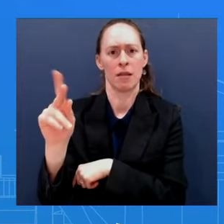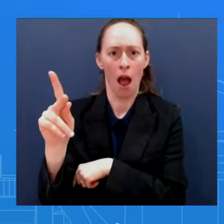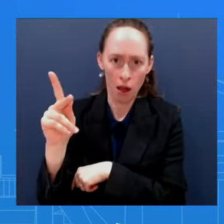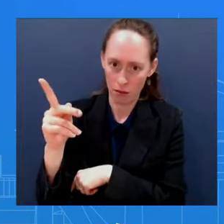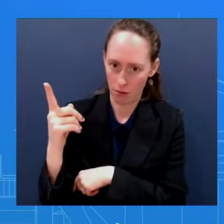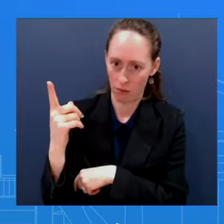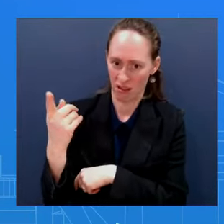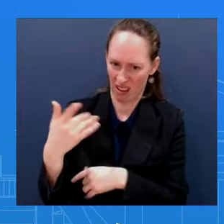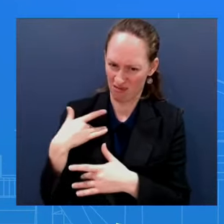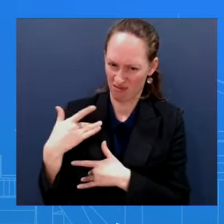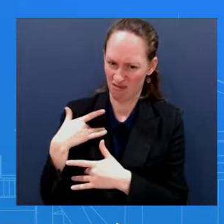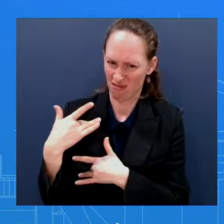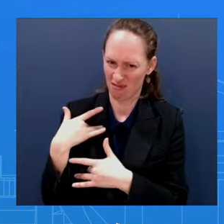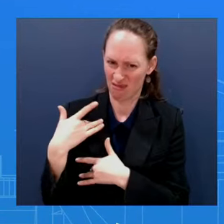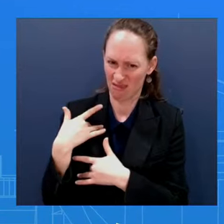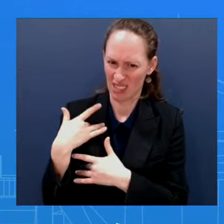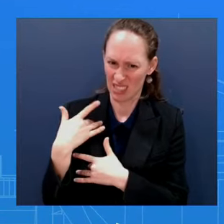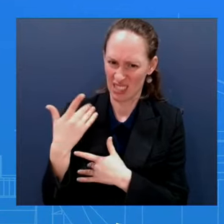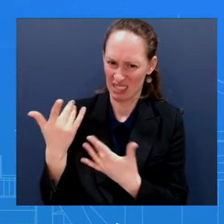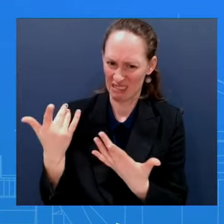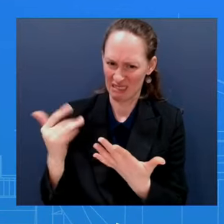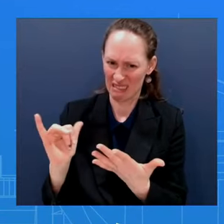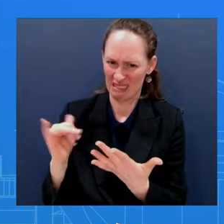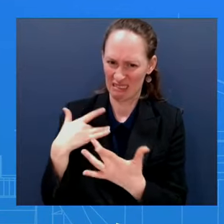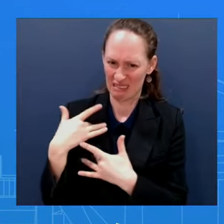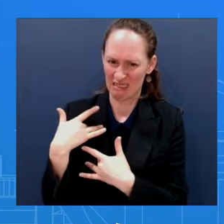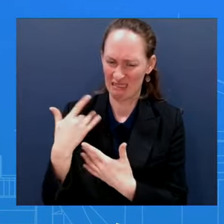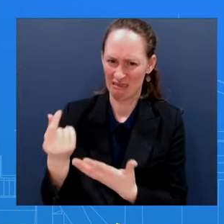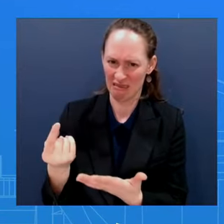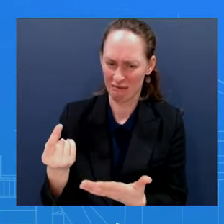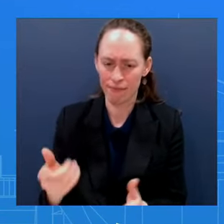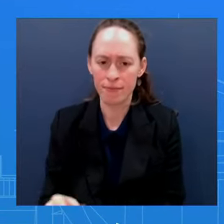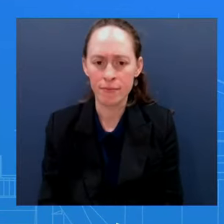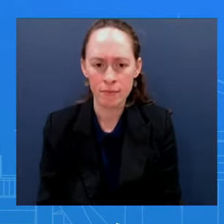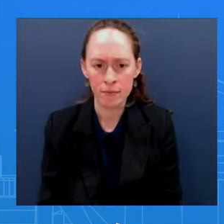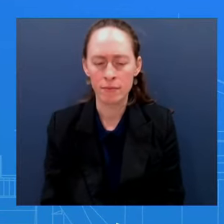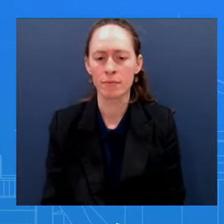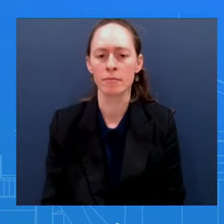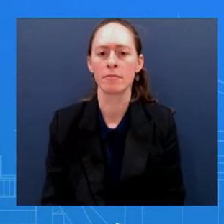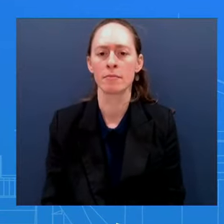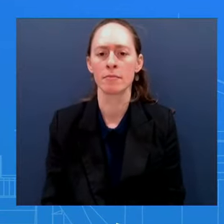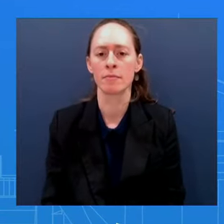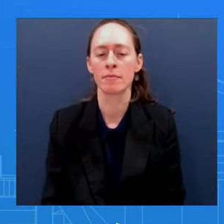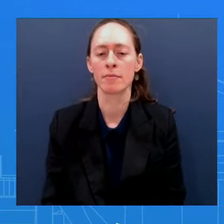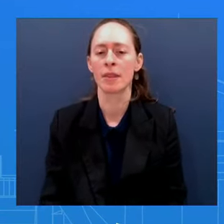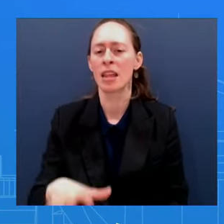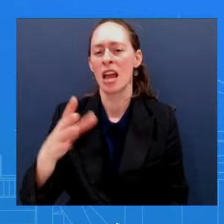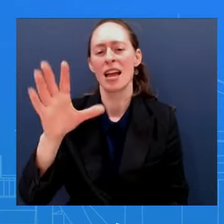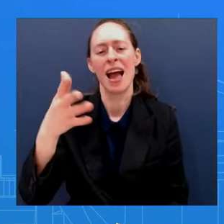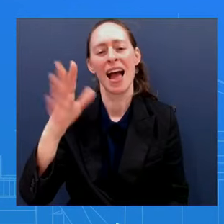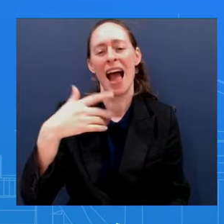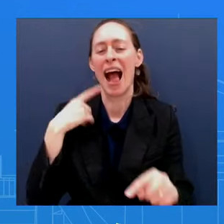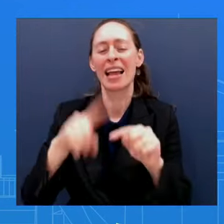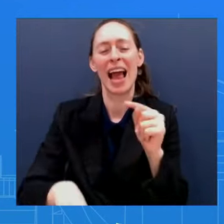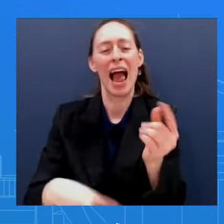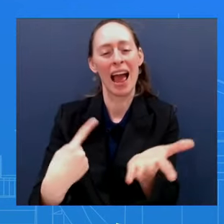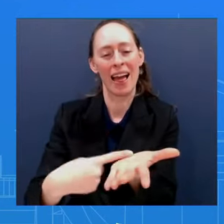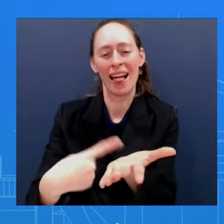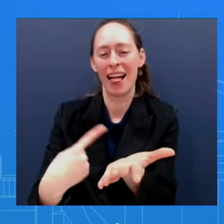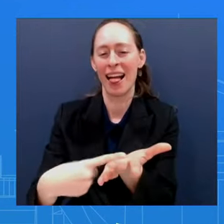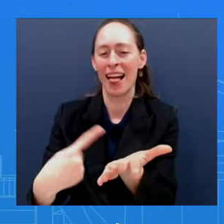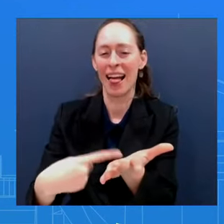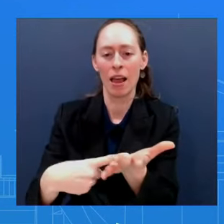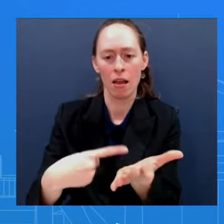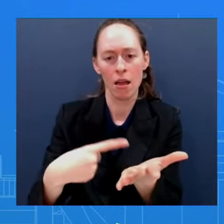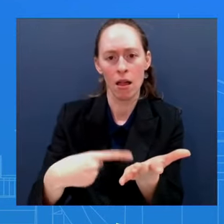speak for the campaign I can't do that or their decisions Nothing's changed about the national security concerns From